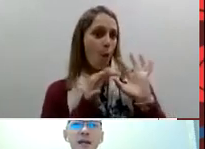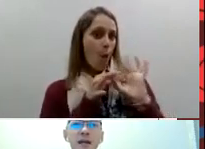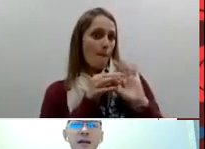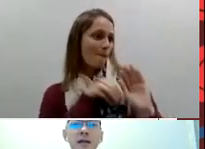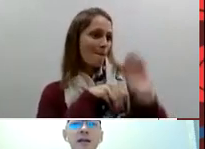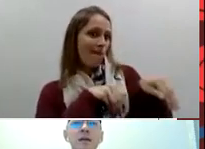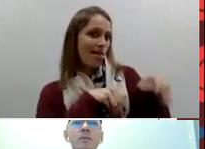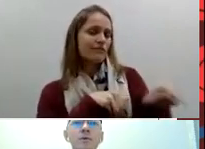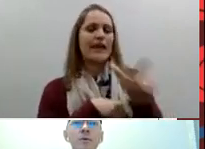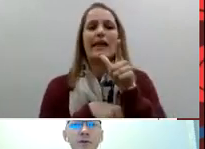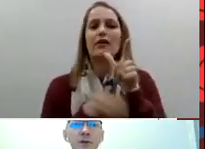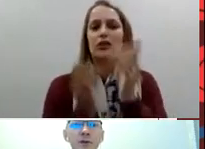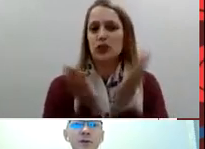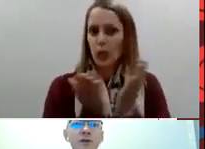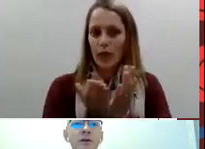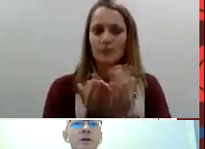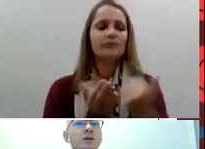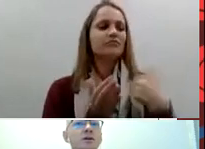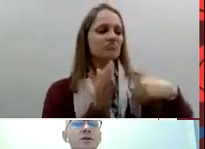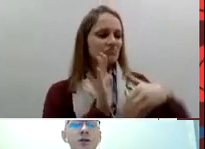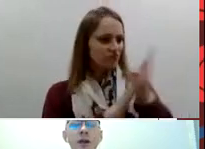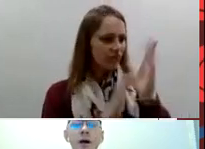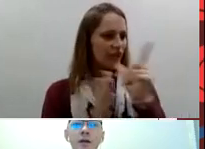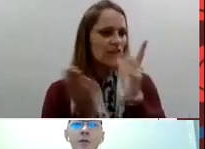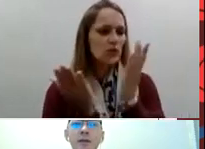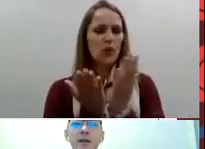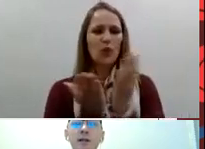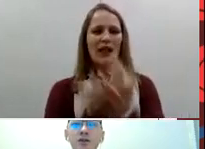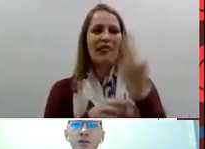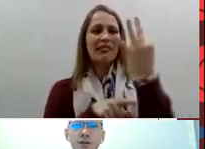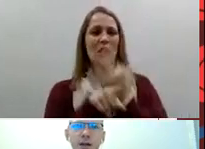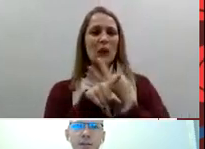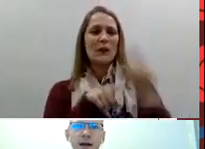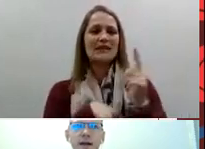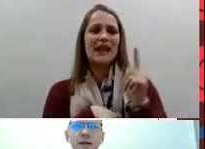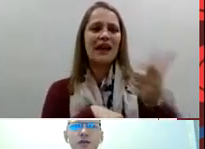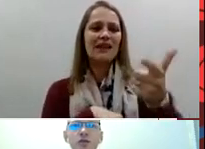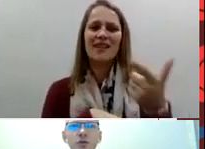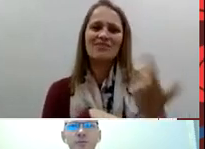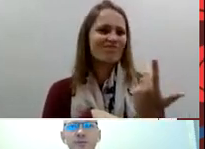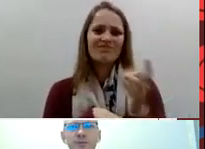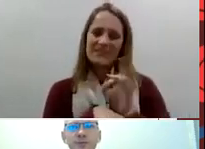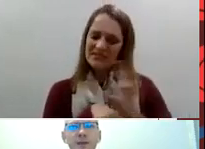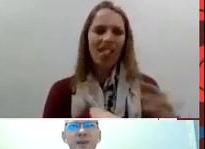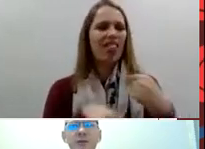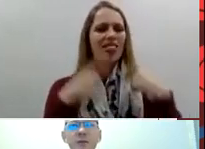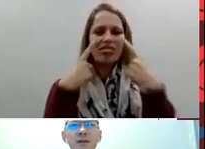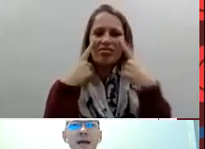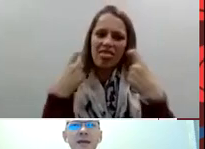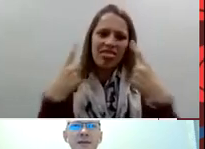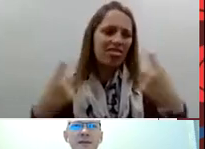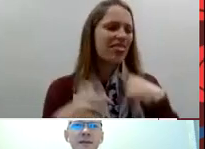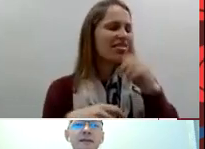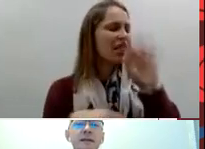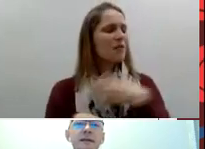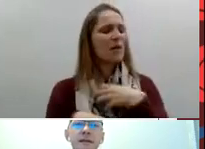and they moved so that I could be closer to them at a school three weeks